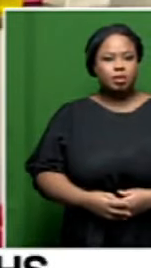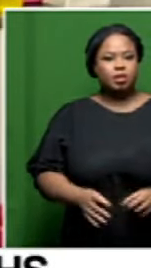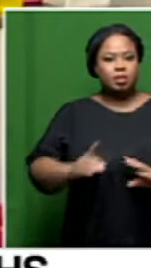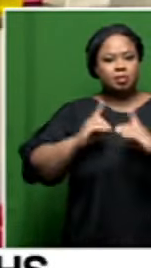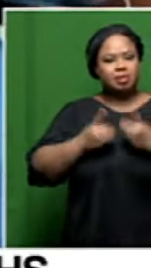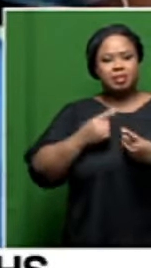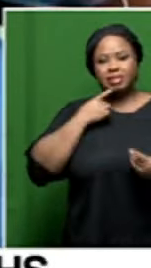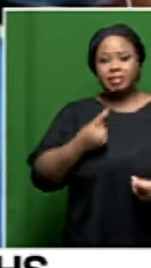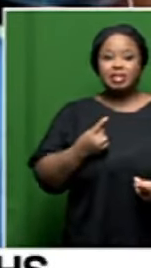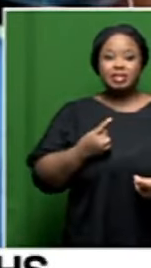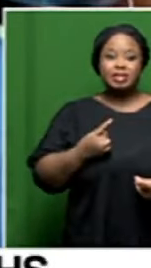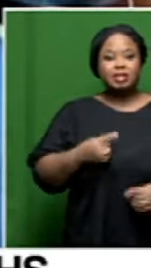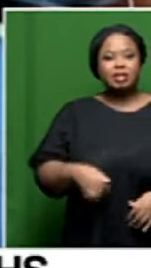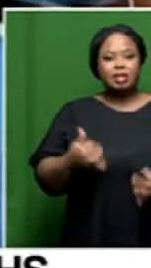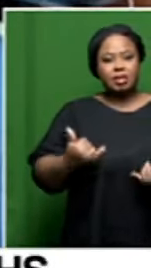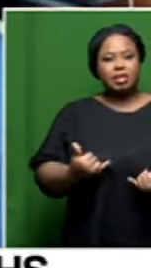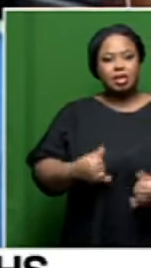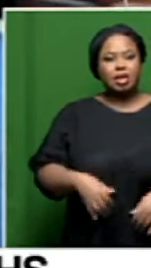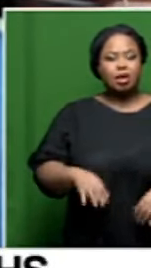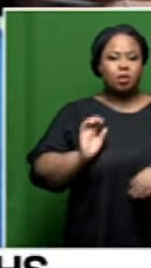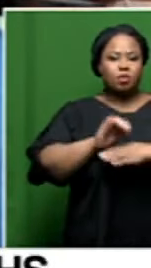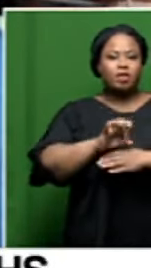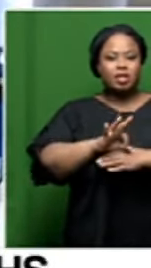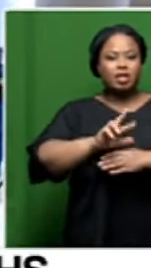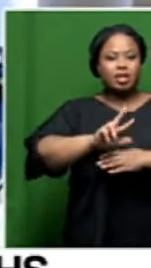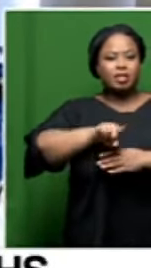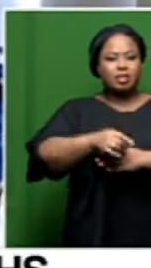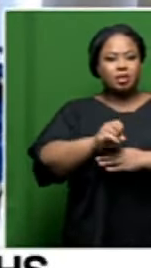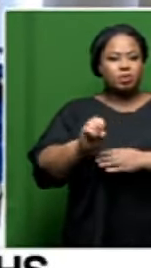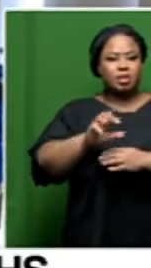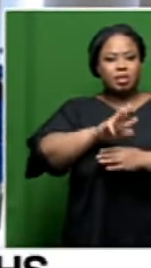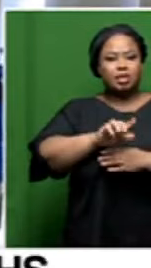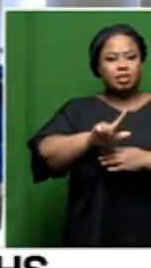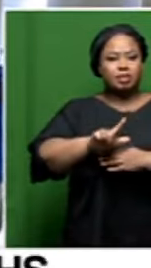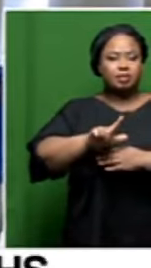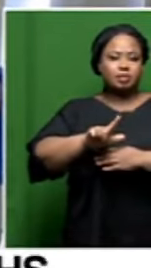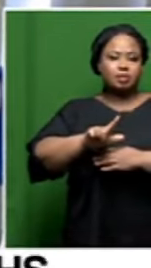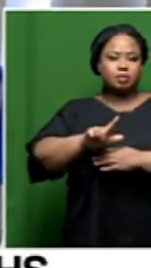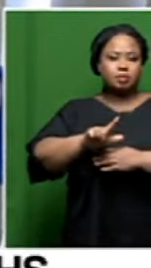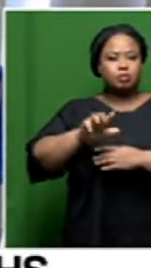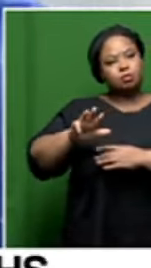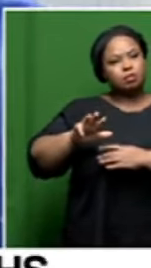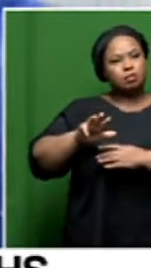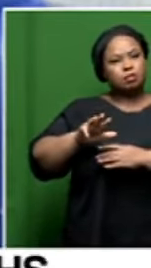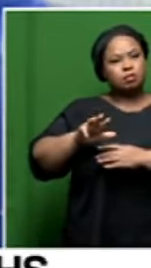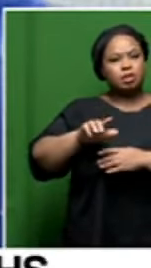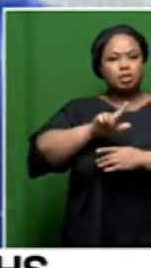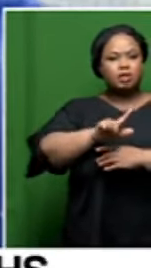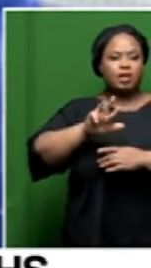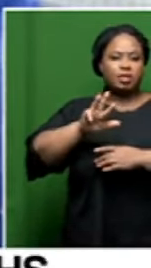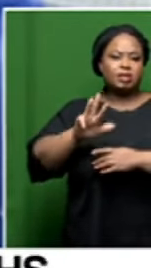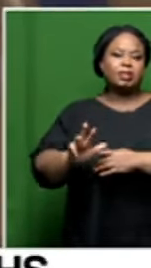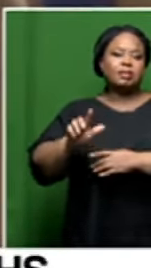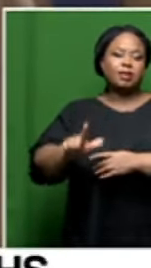The Department of Health says there are currently more than 38,797